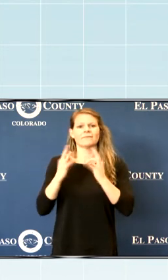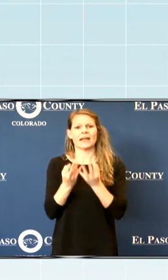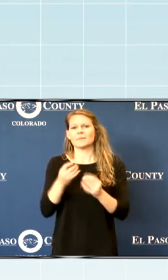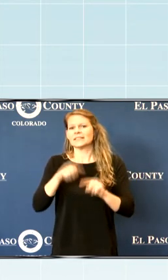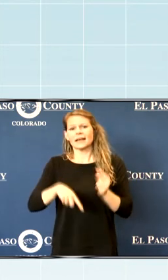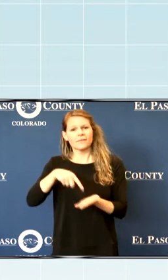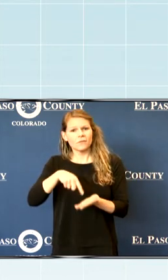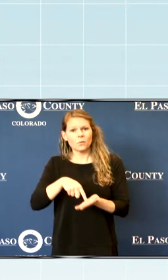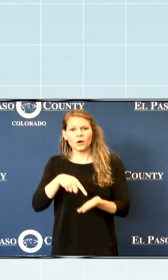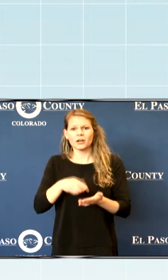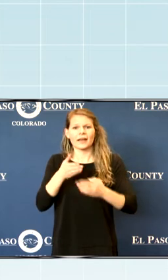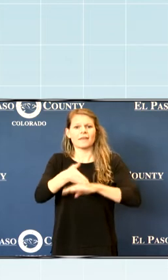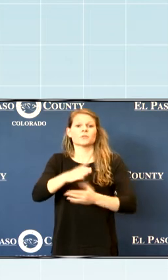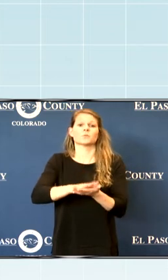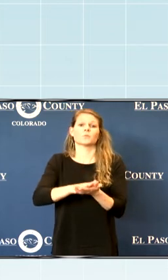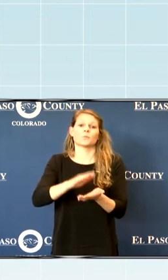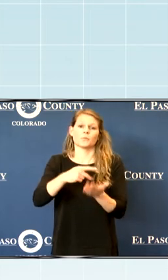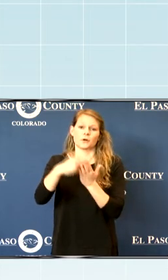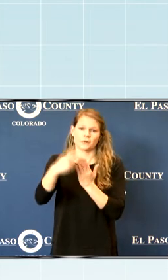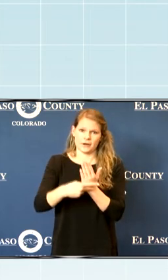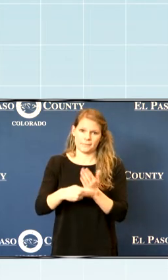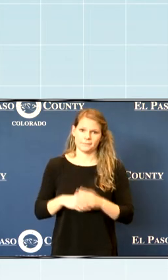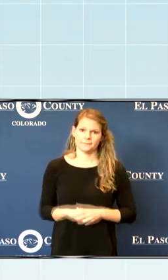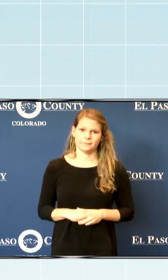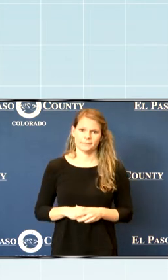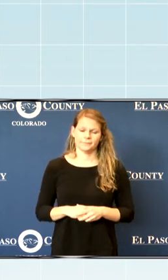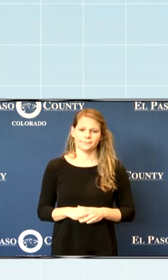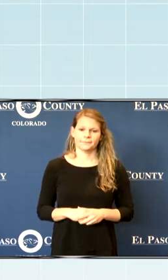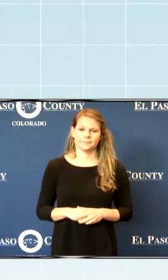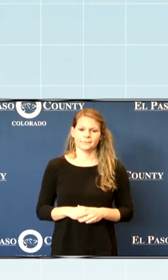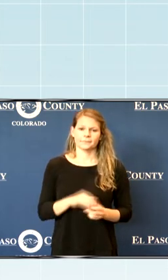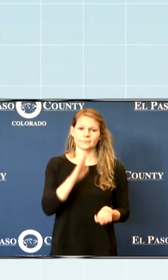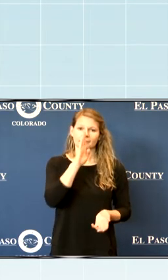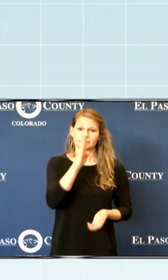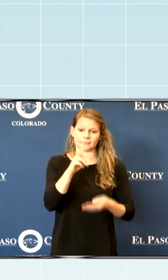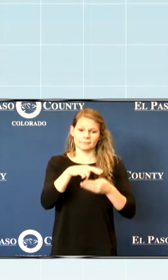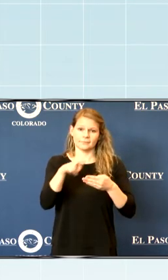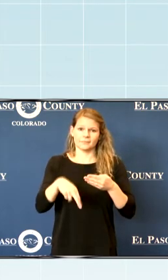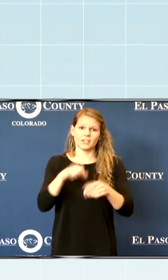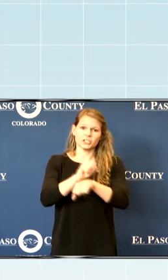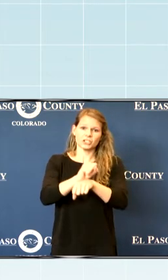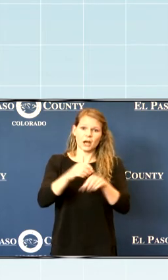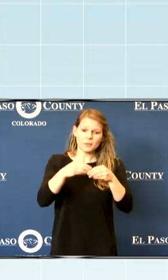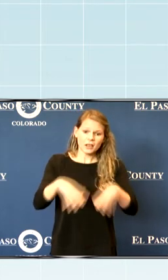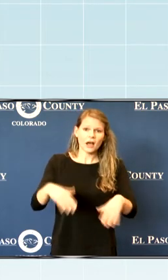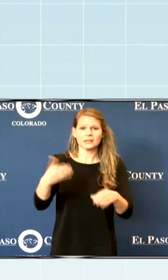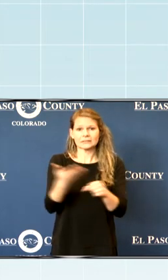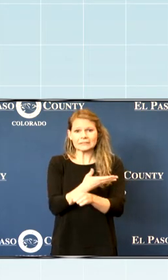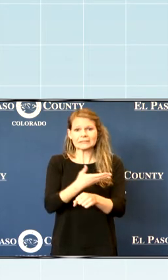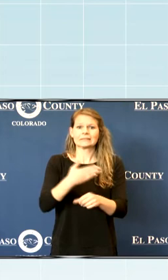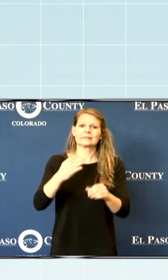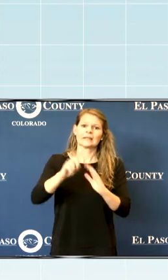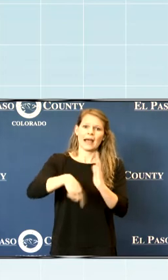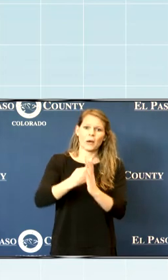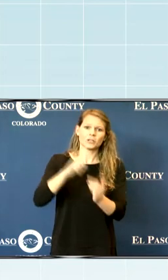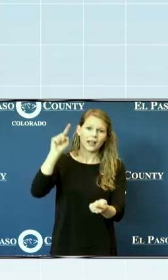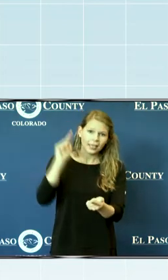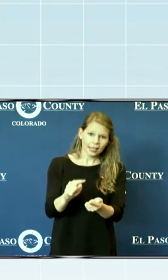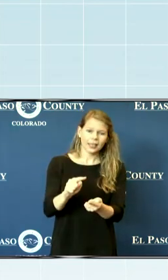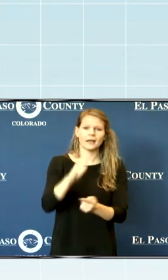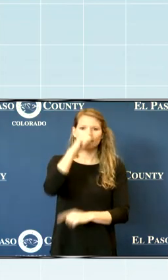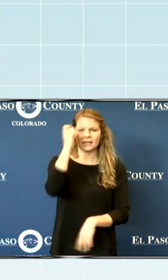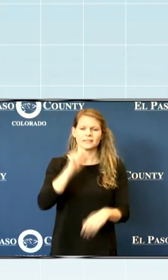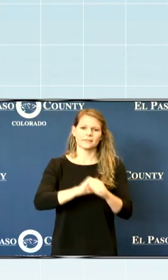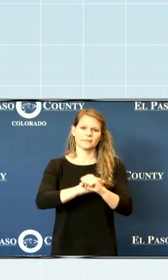afford the after-school programs as a direct result of job loss or hours cut due to the pandemic.